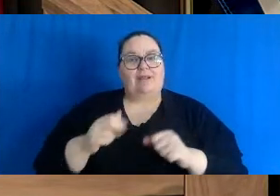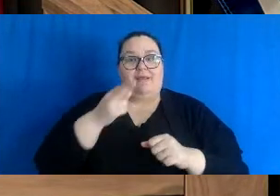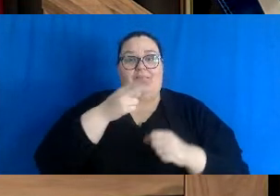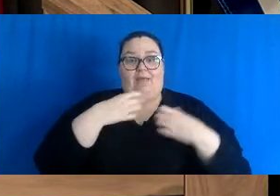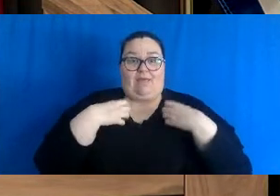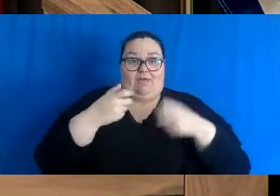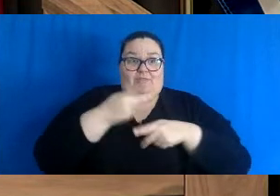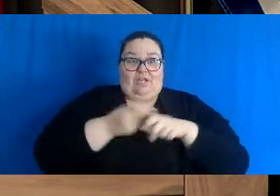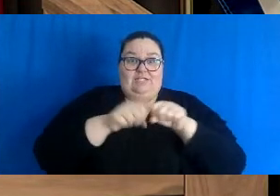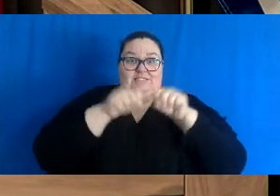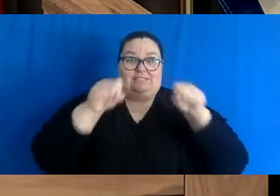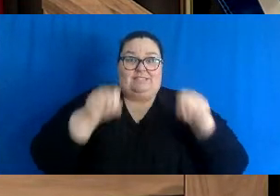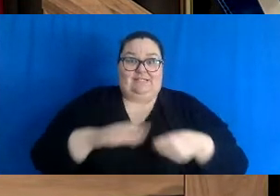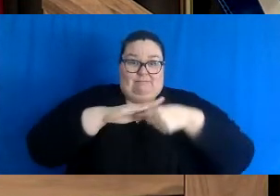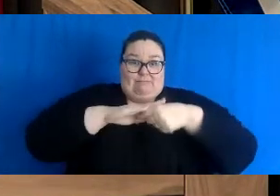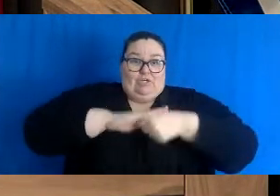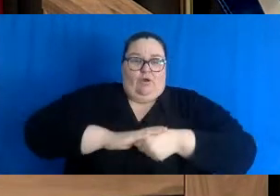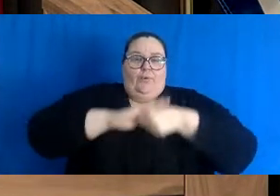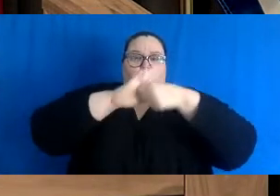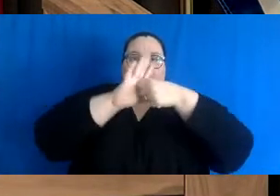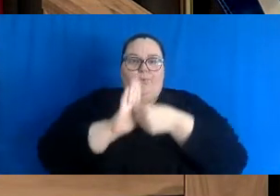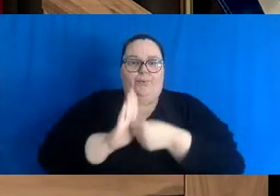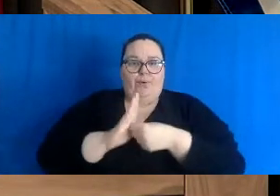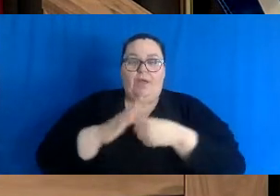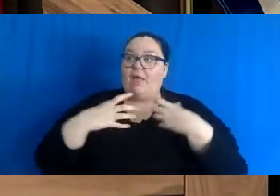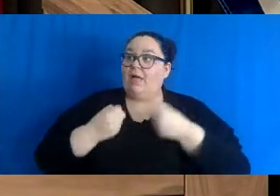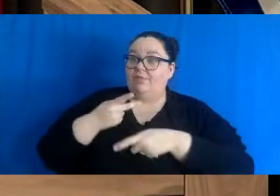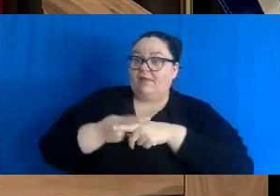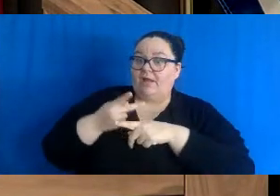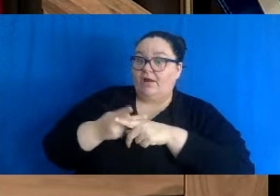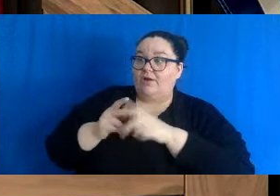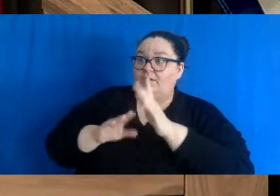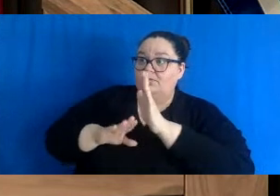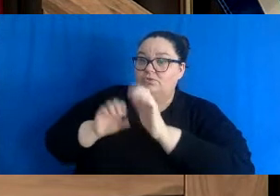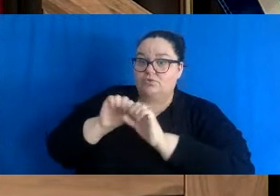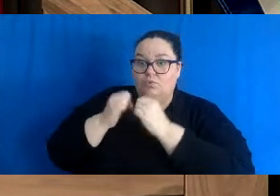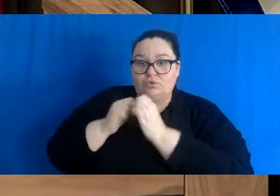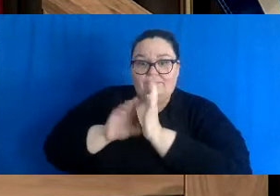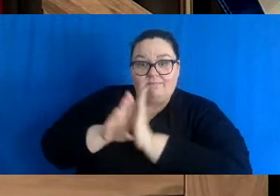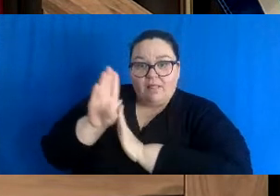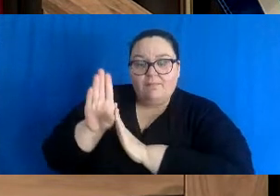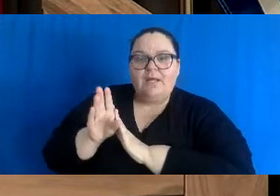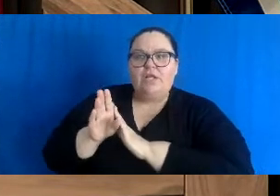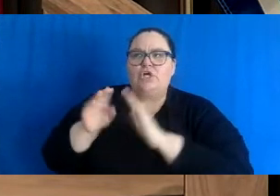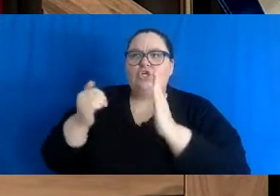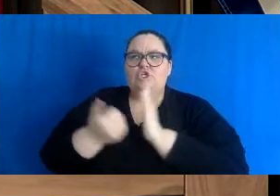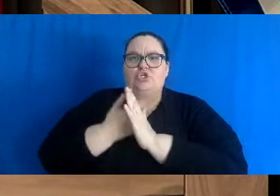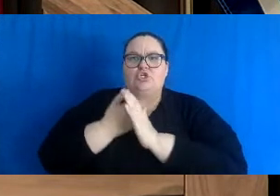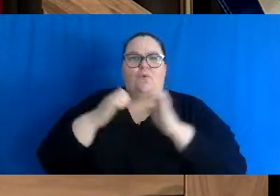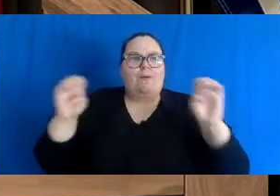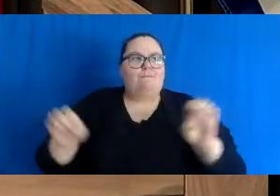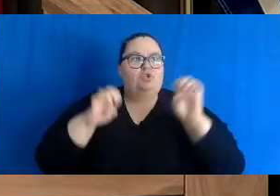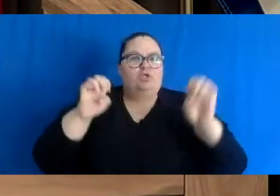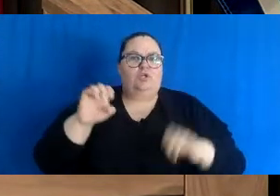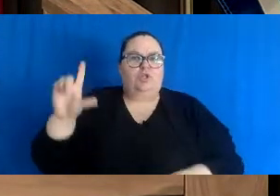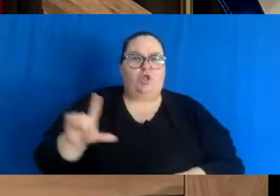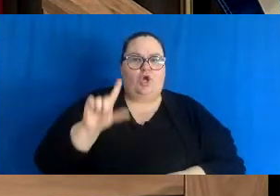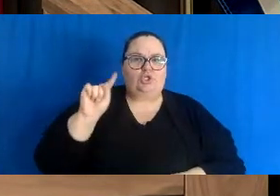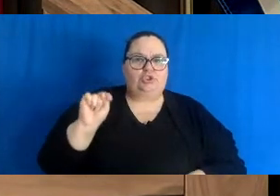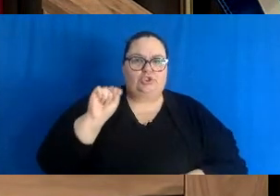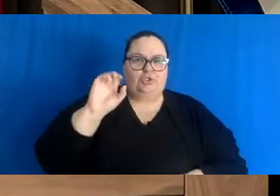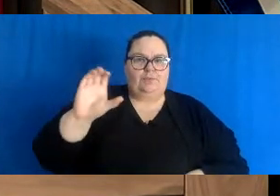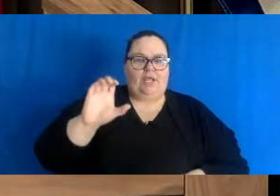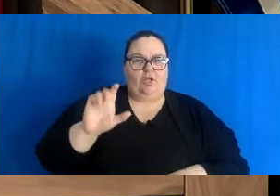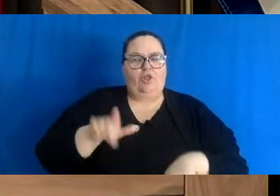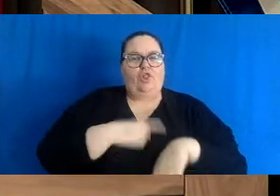The Department of Social Development is working with long-term care operators to create new emergency long-term care beds throughout the province.